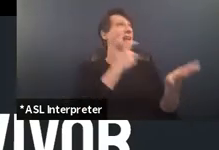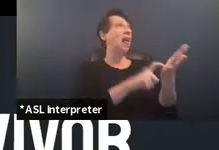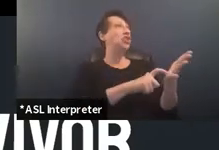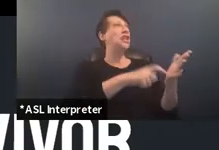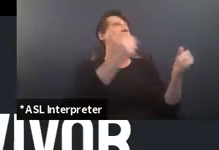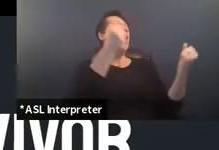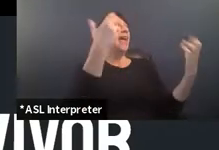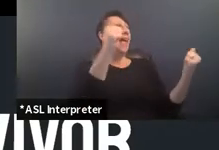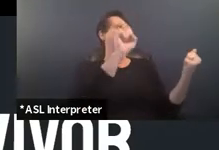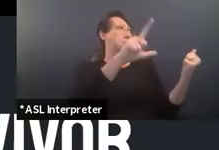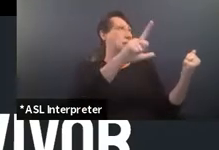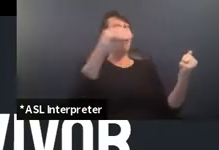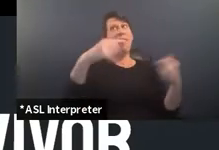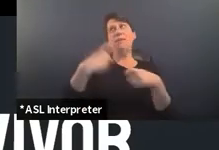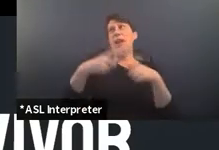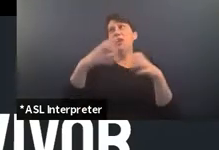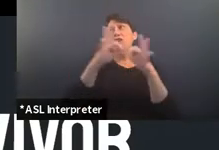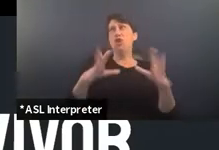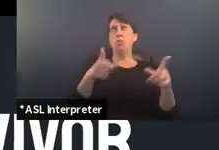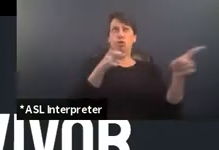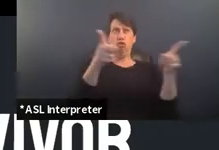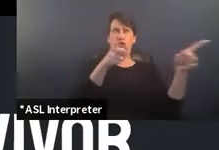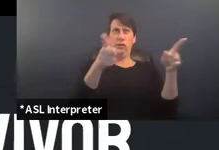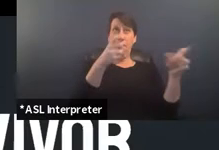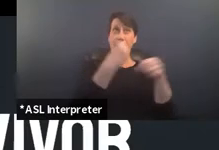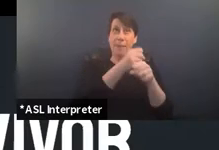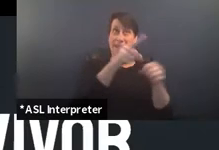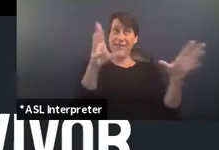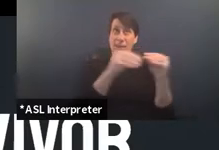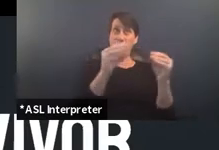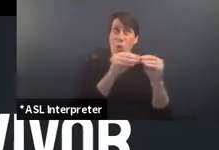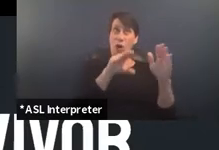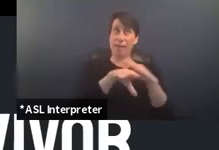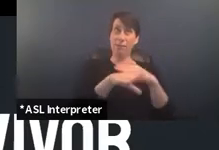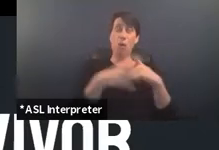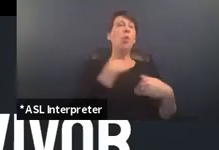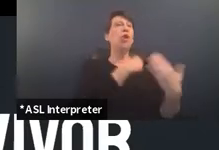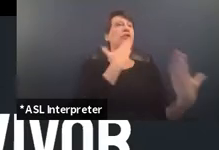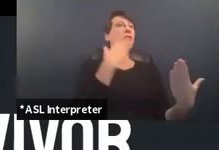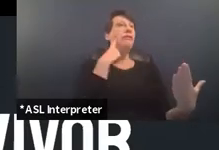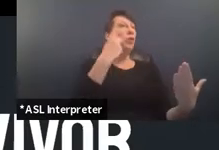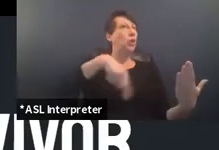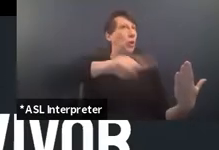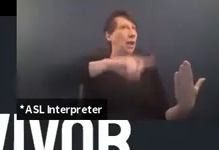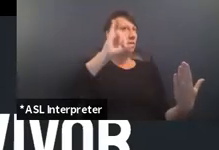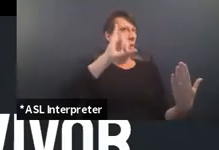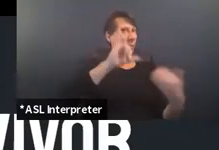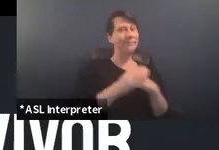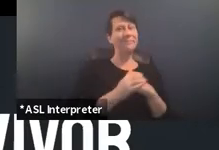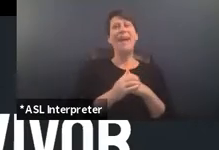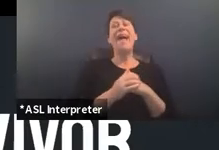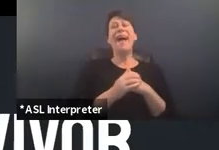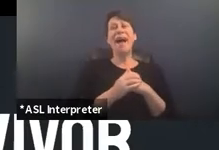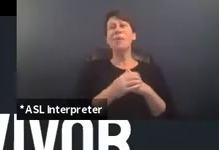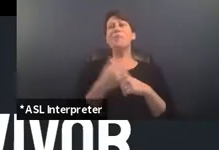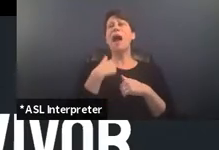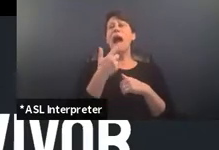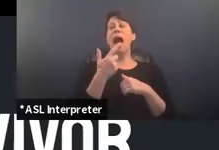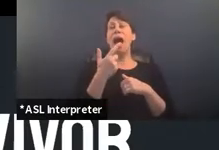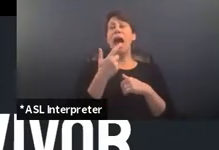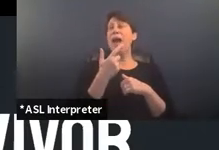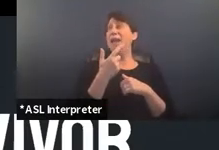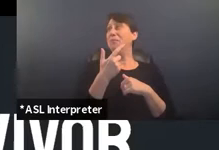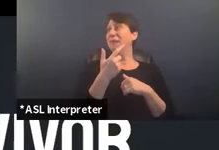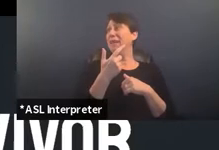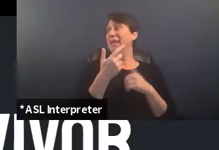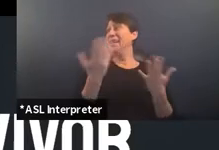who are working to make this summit um more accessible we're really grateful to you all as well um i am coming to you from